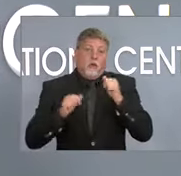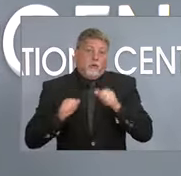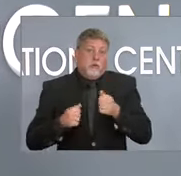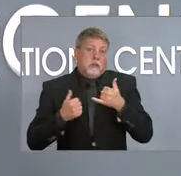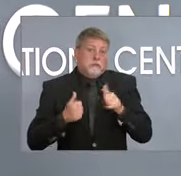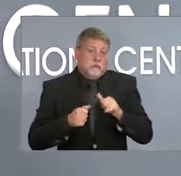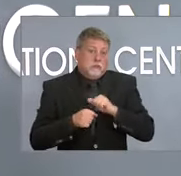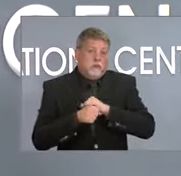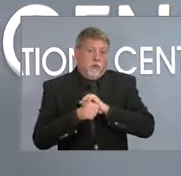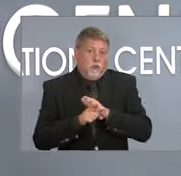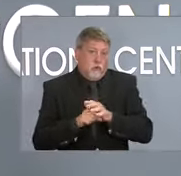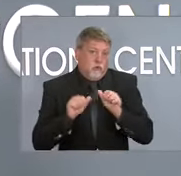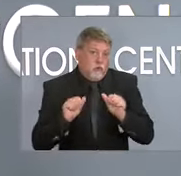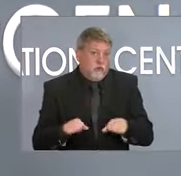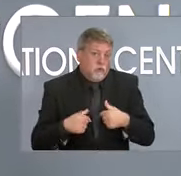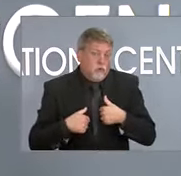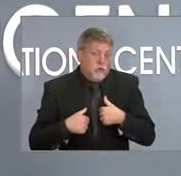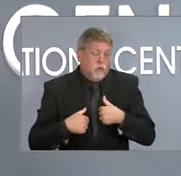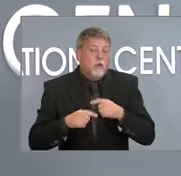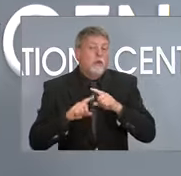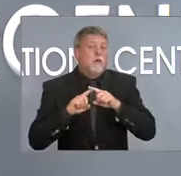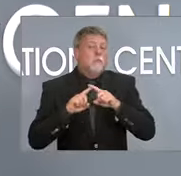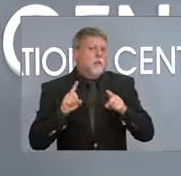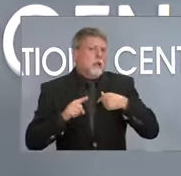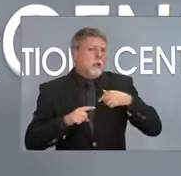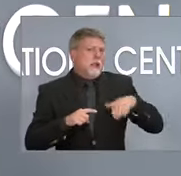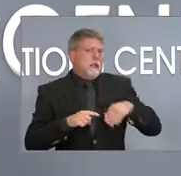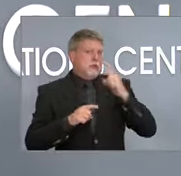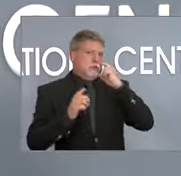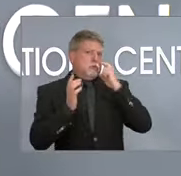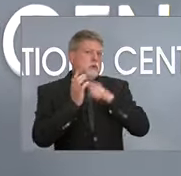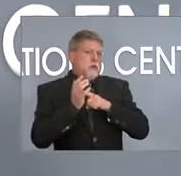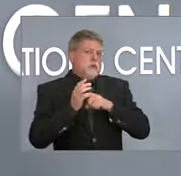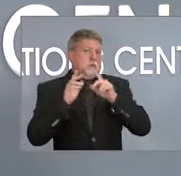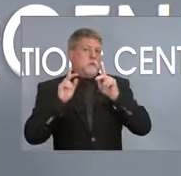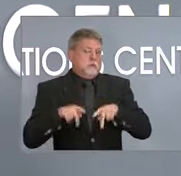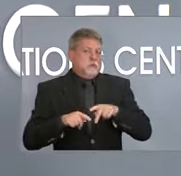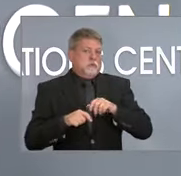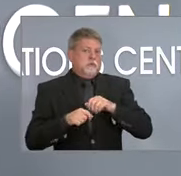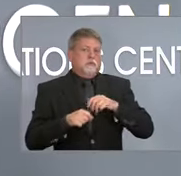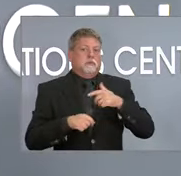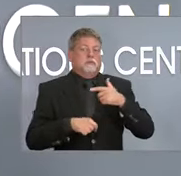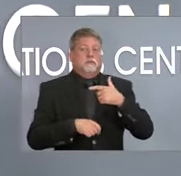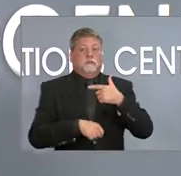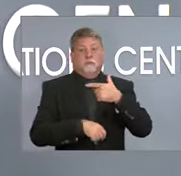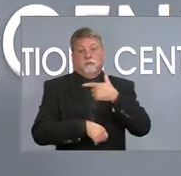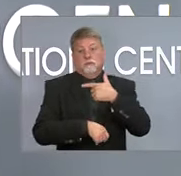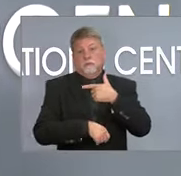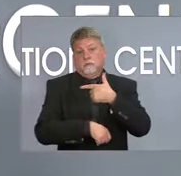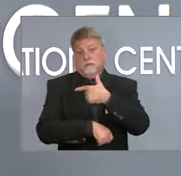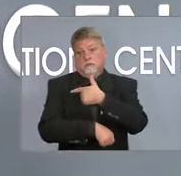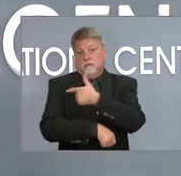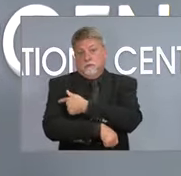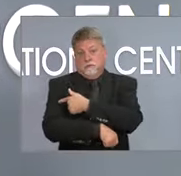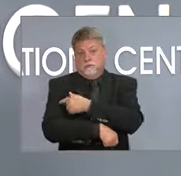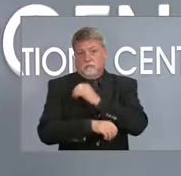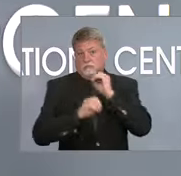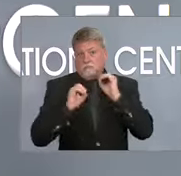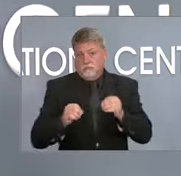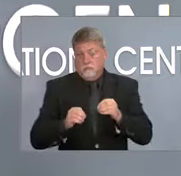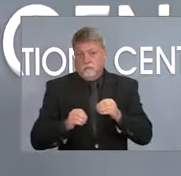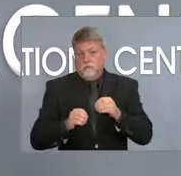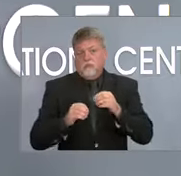haven't seen is if someone has been vaccinated, they don't have any symptoms. We haven't seen that someone